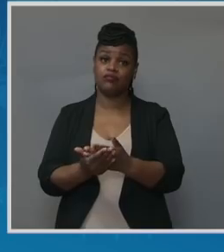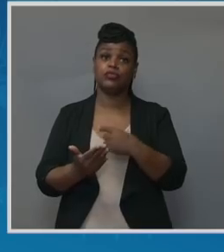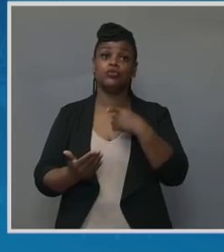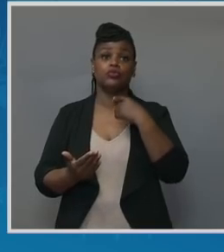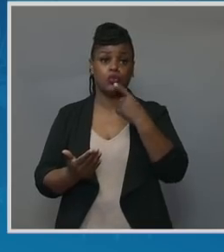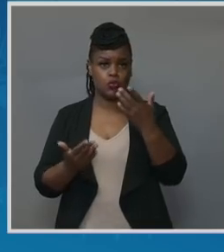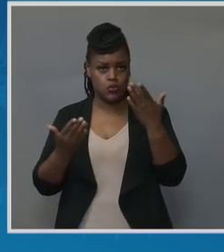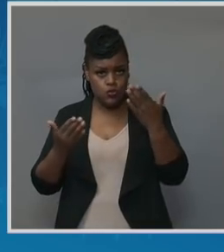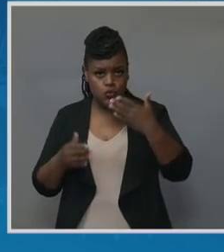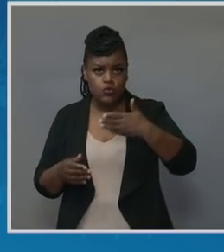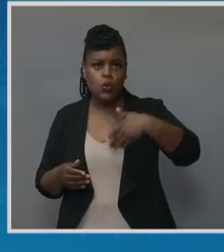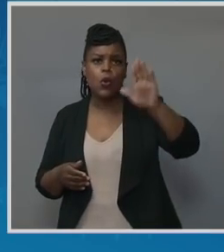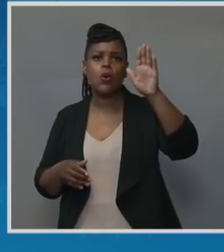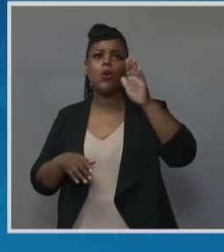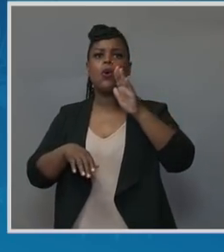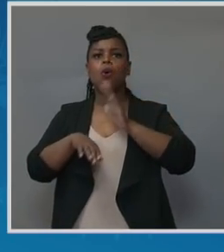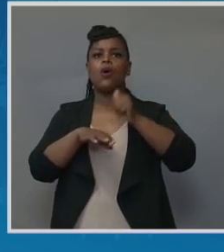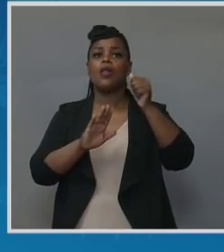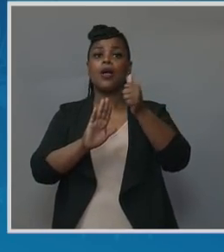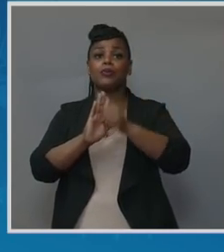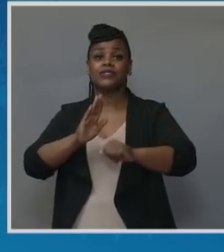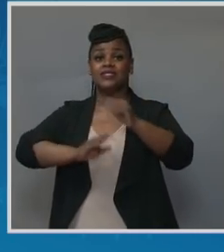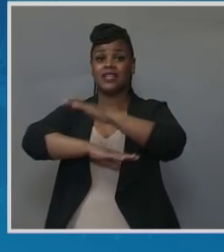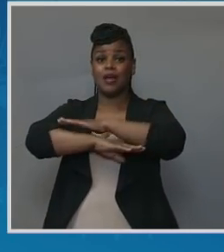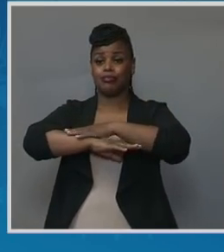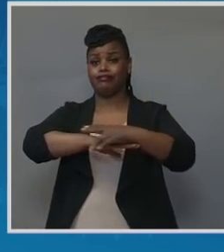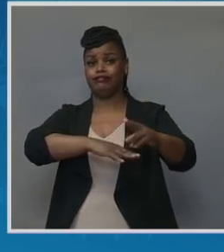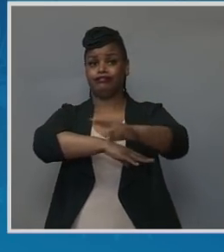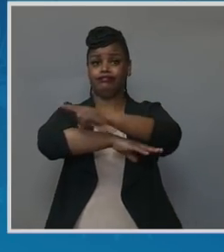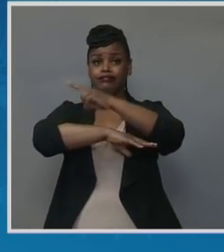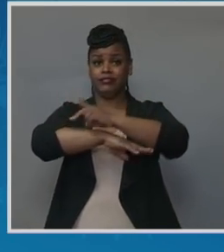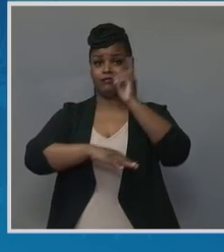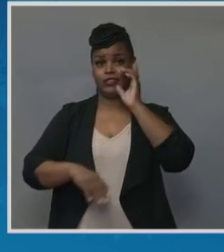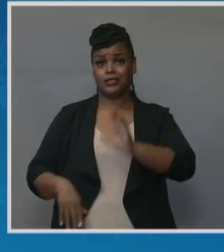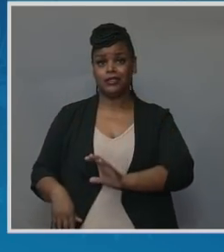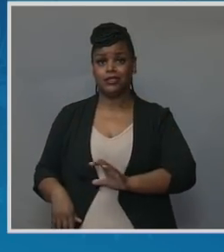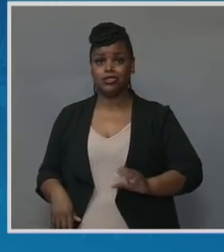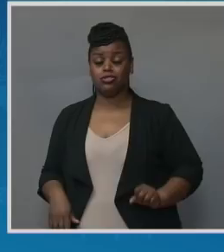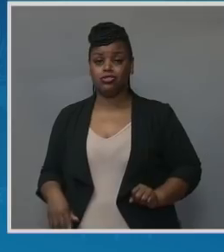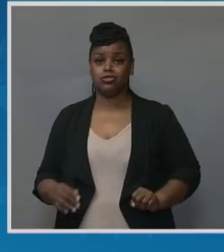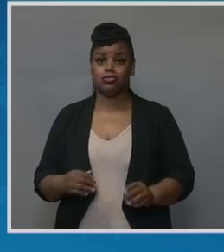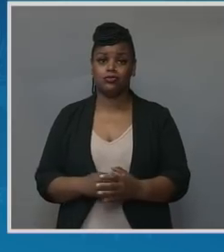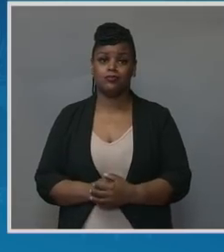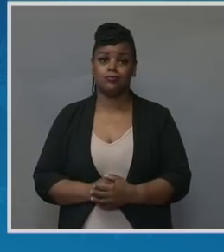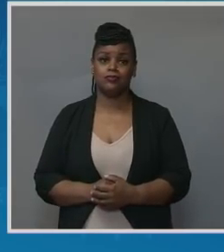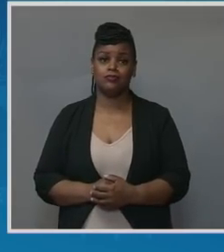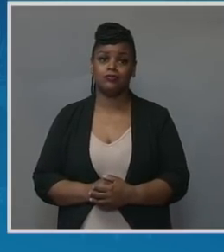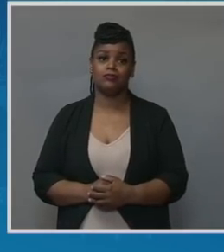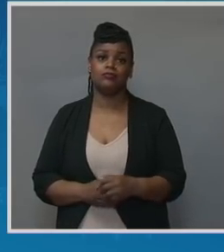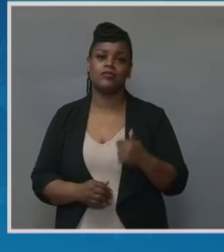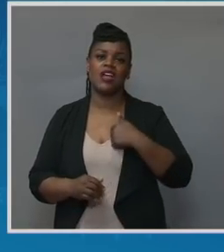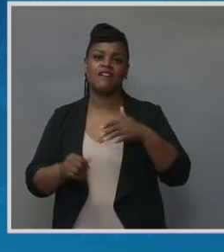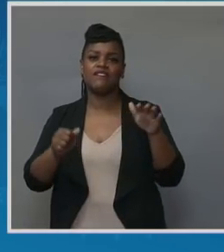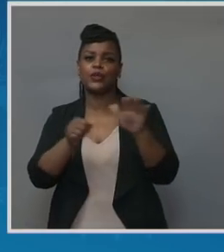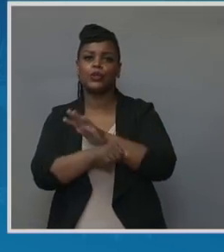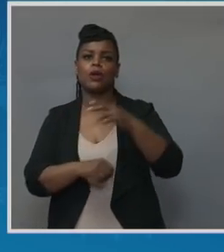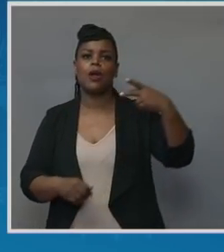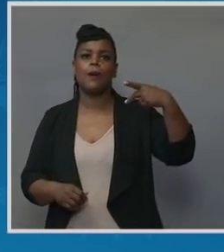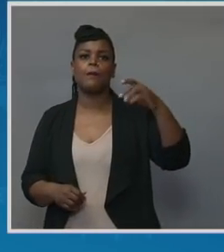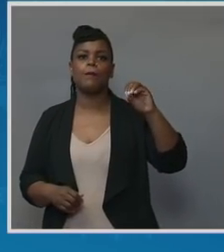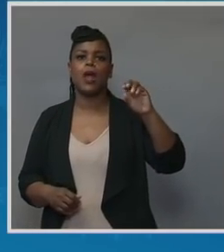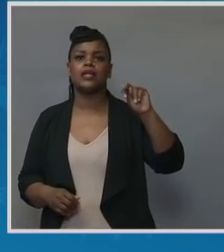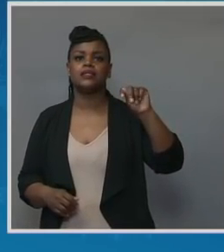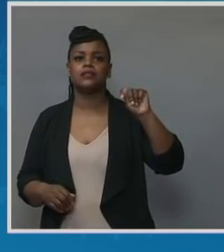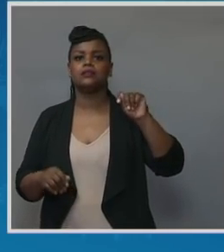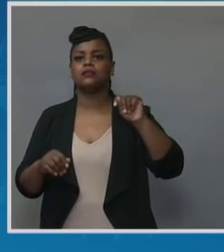was on the operating table for a crash emergency C-section. I had a full placenta abruption. I lost so much